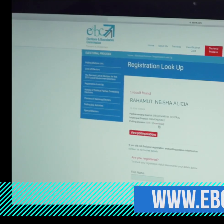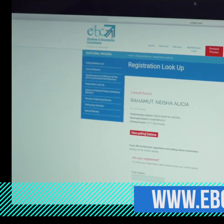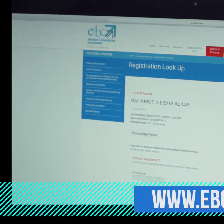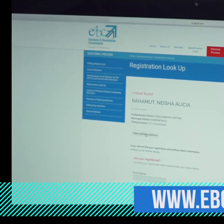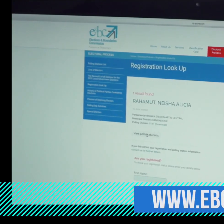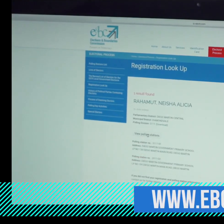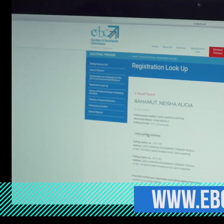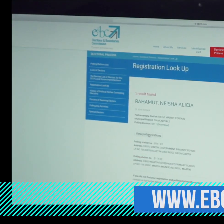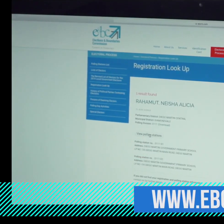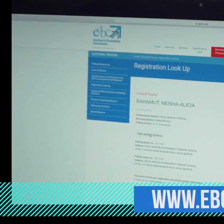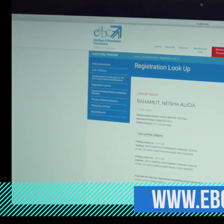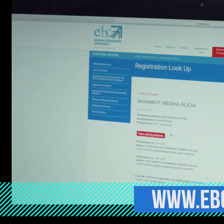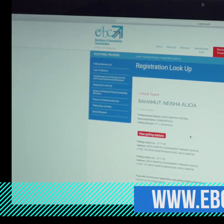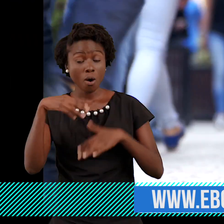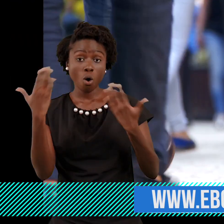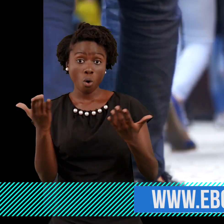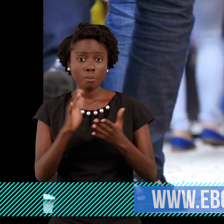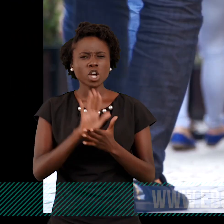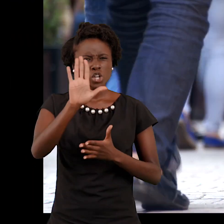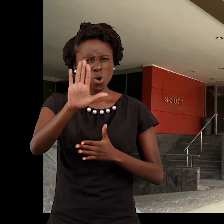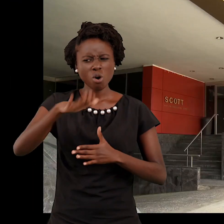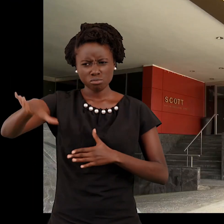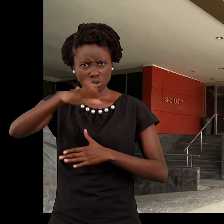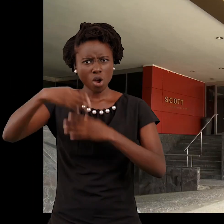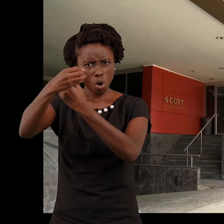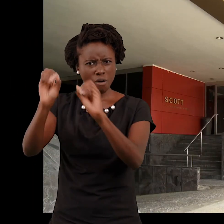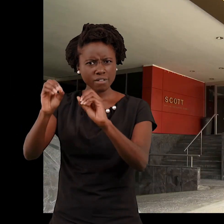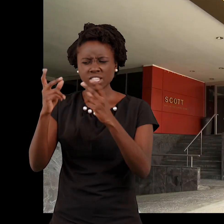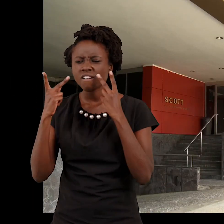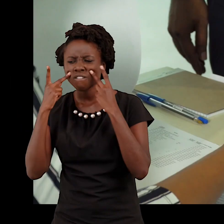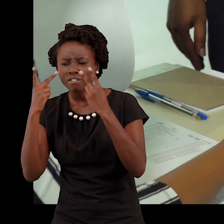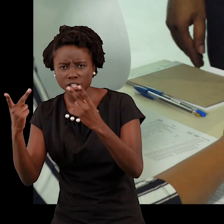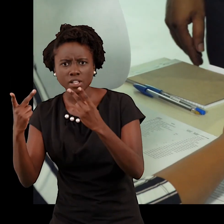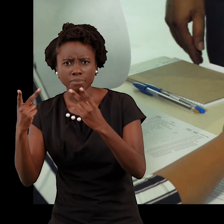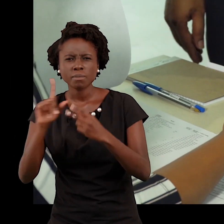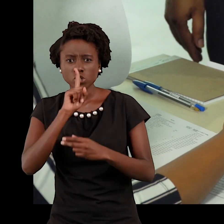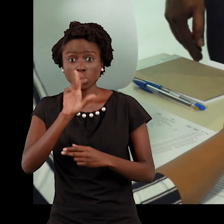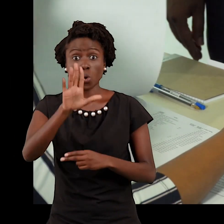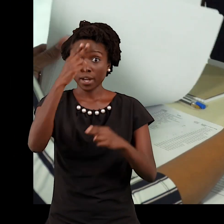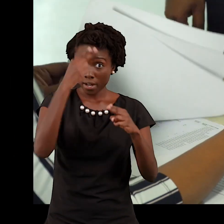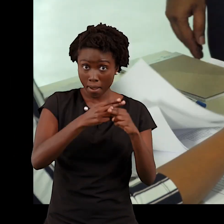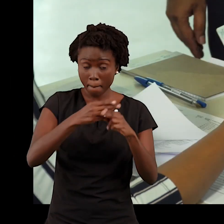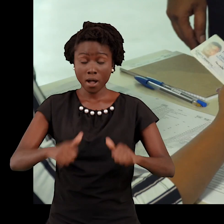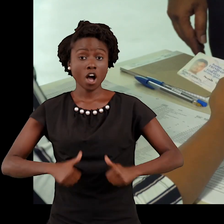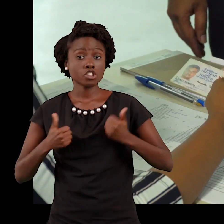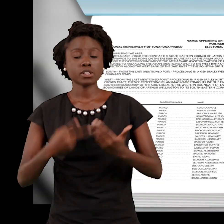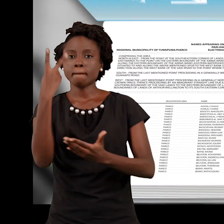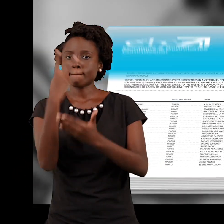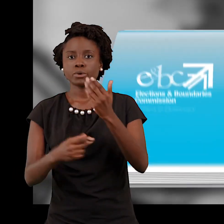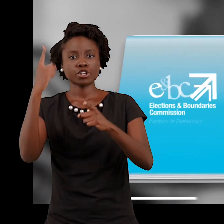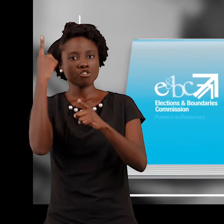.ebctt.com or visit your registration area office to ensure your correct name and